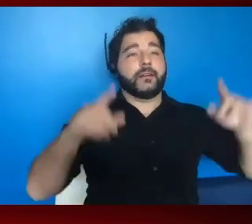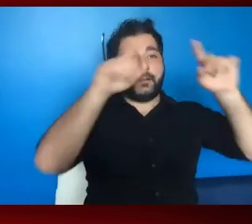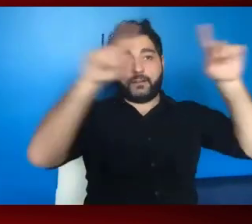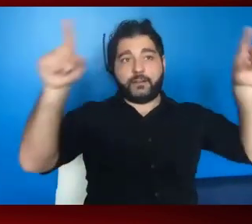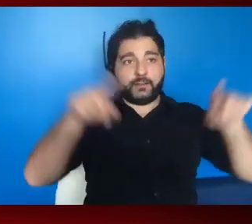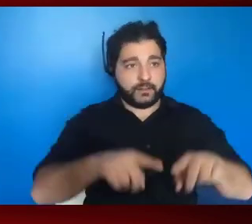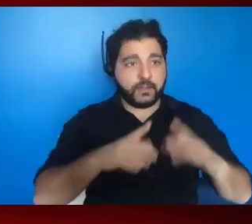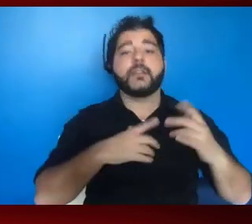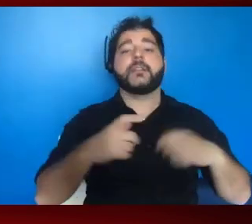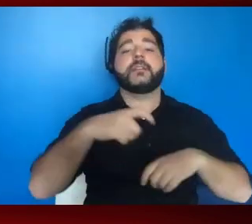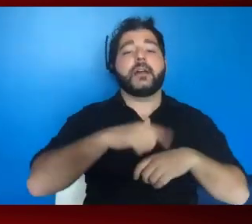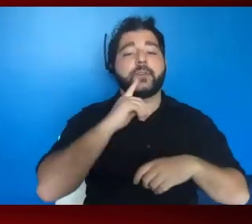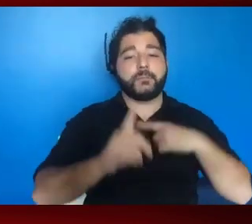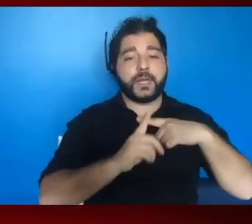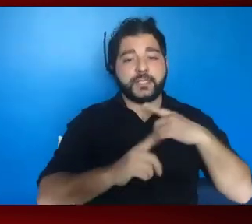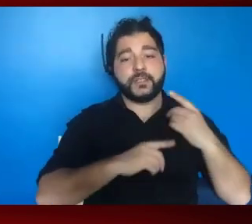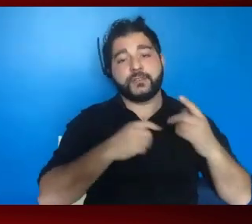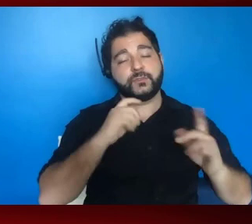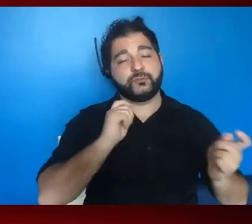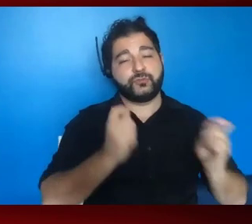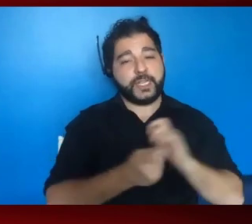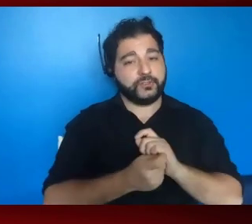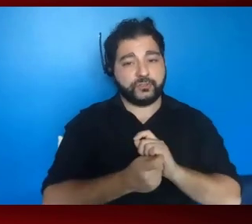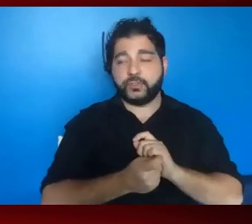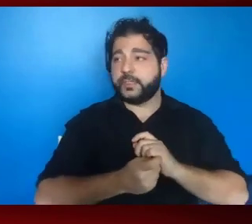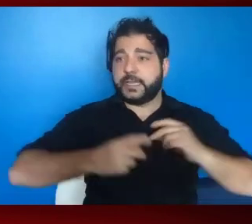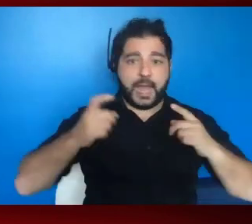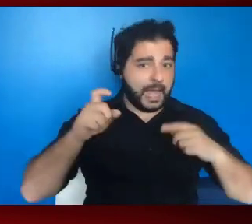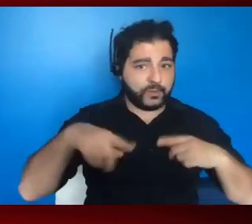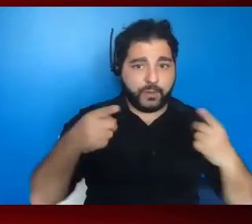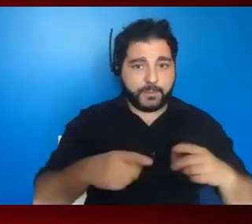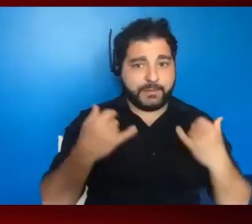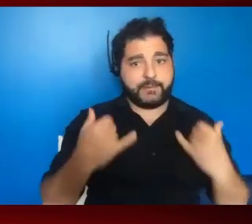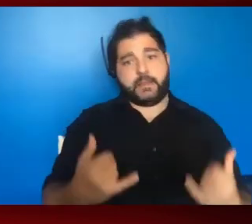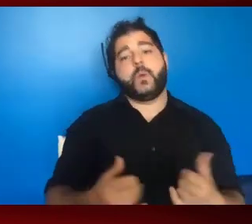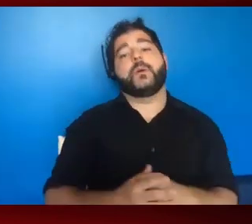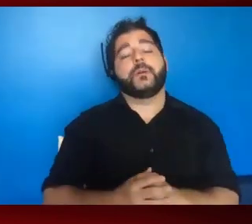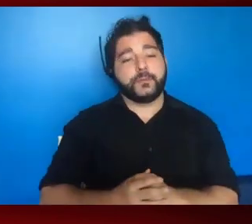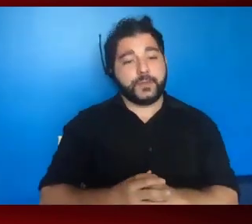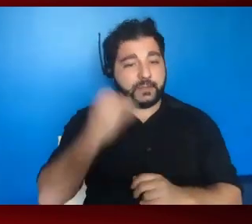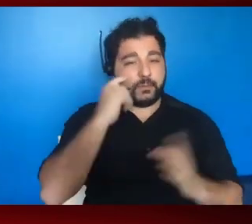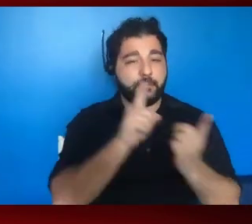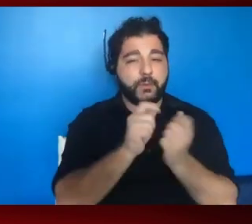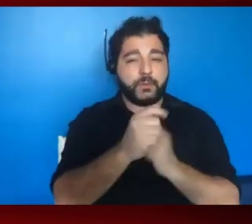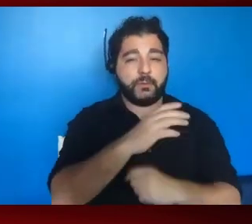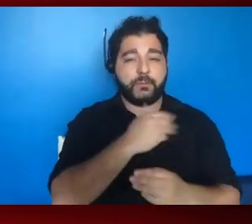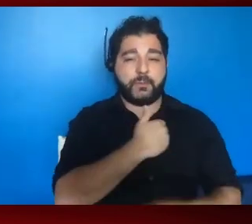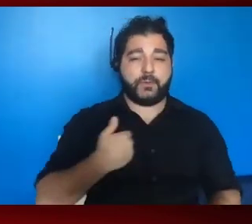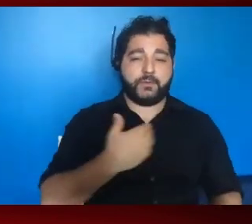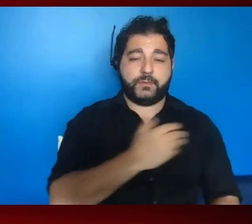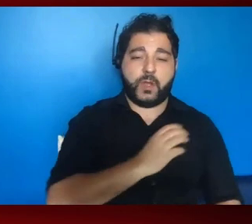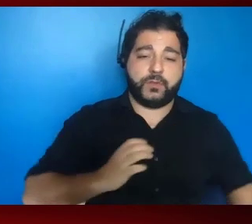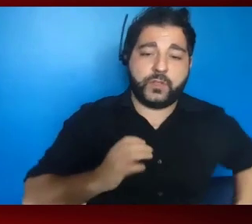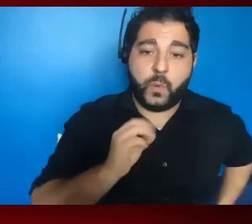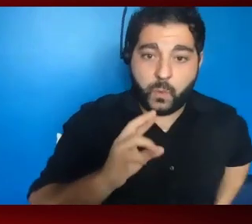demand positive changes to our systems and structures is before us. And I hope that those of you going to meet with members of Congress or their staff on Wednesday